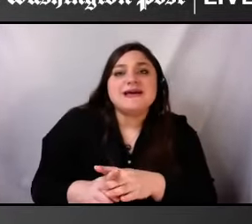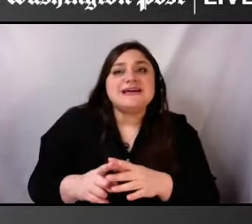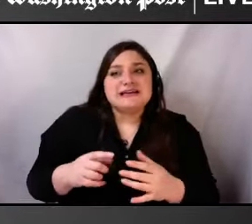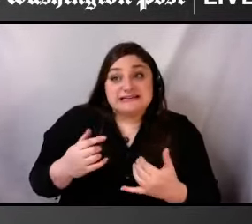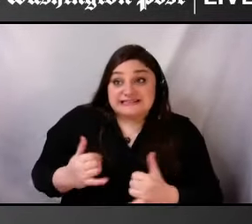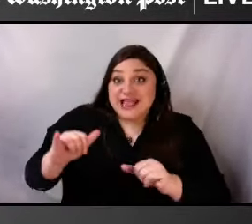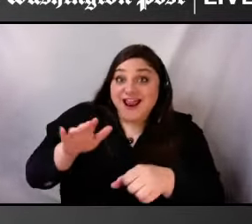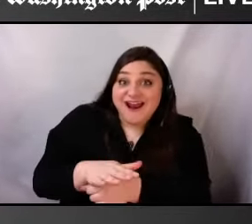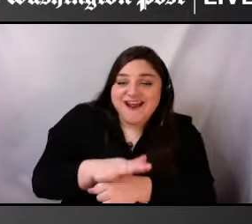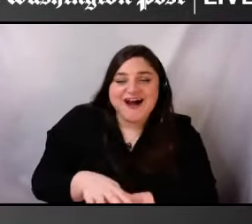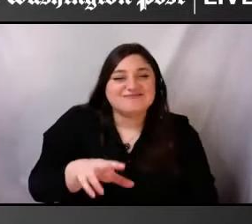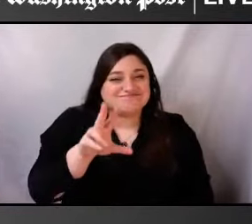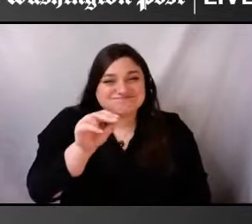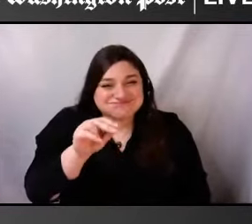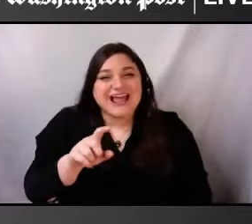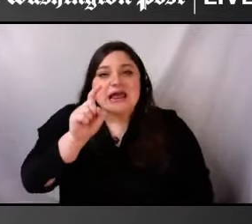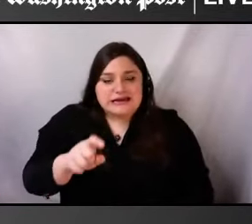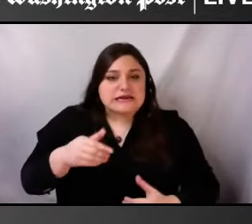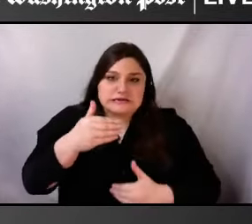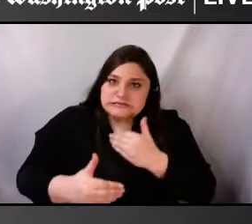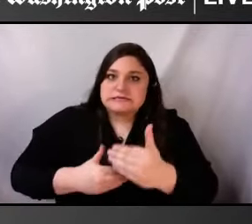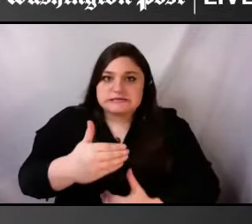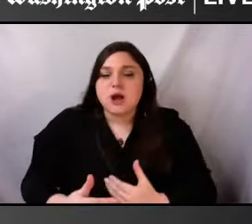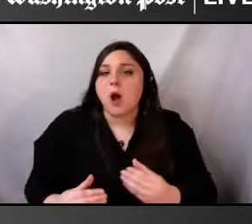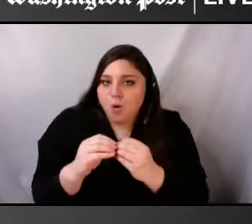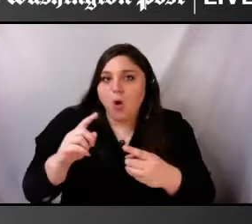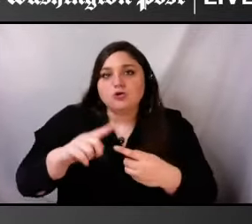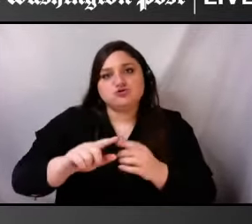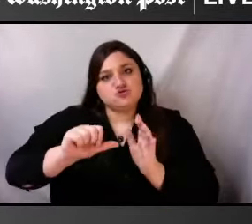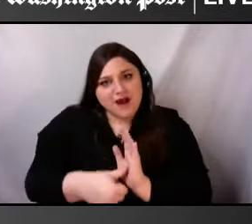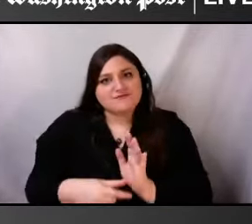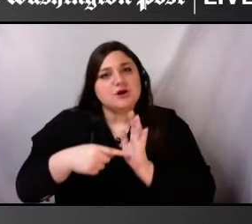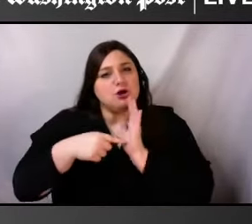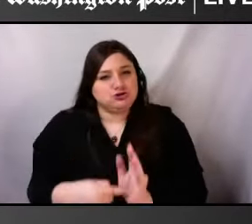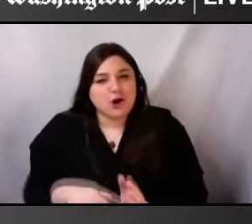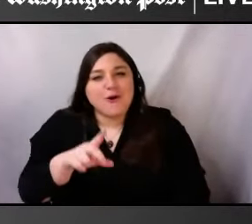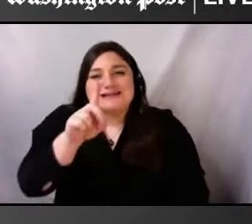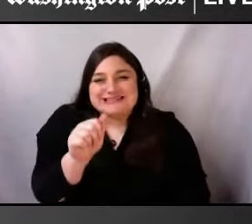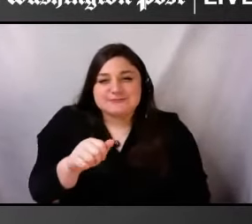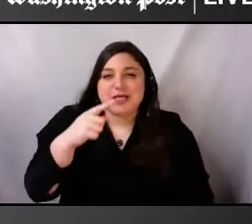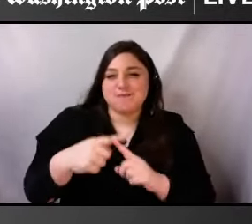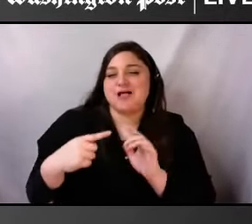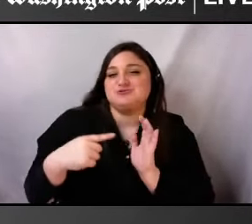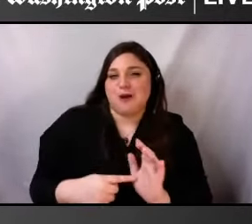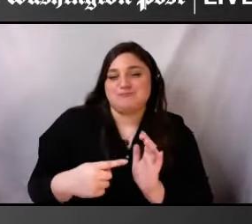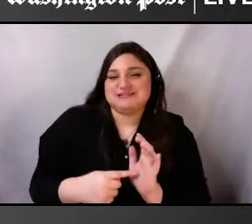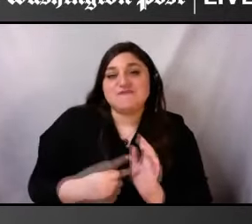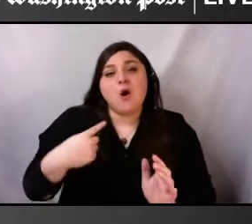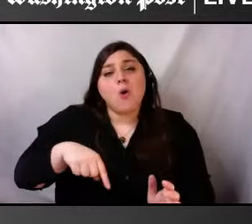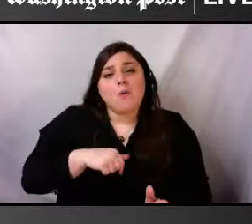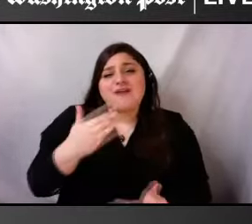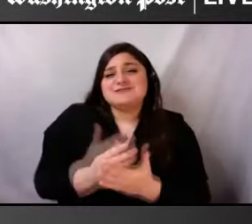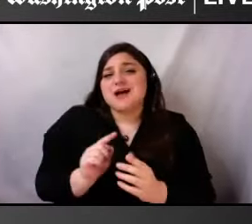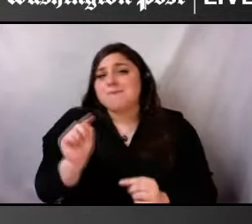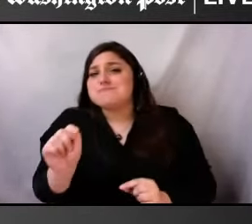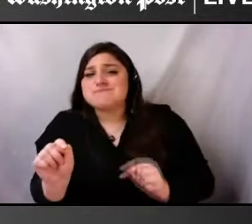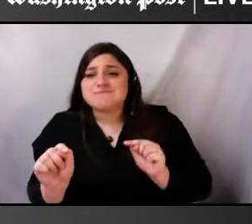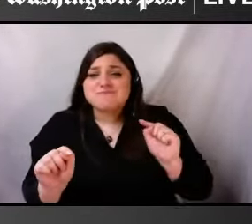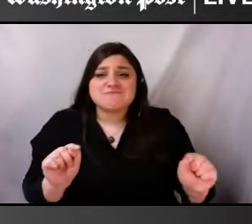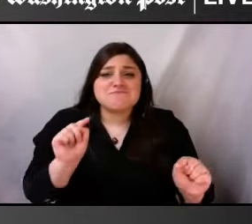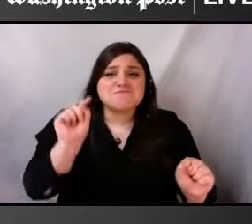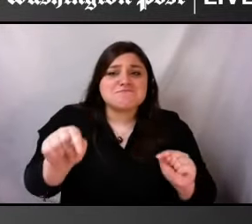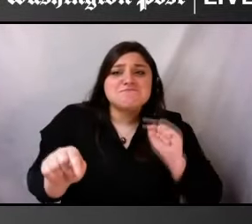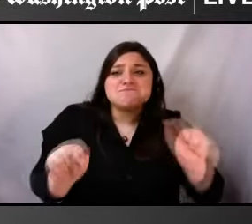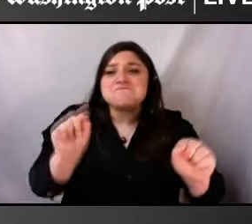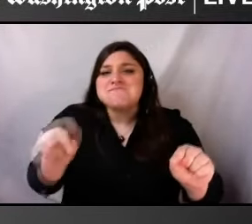disability representation, we're seeing it sprinkled here and there, and yet there's still so many tropes around how